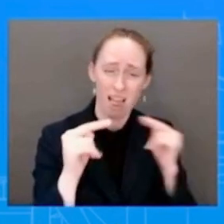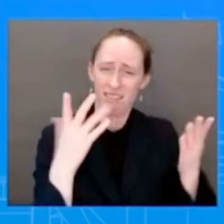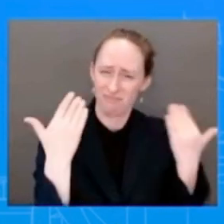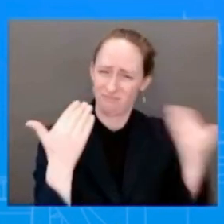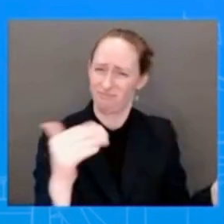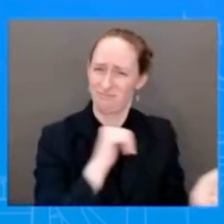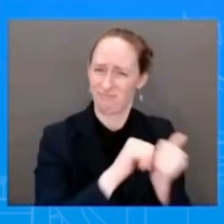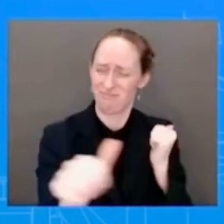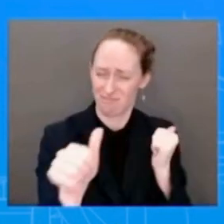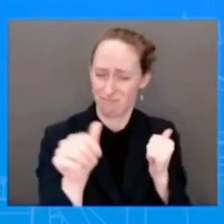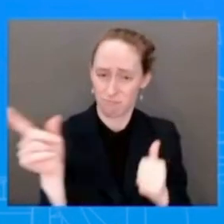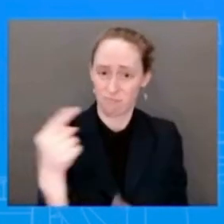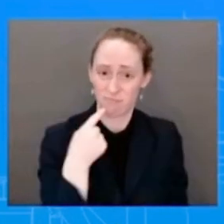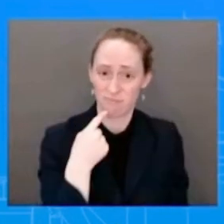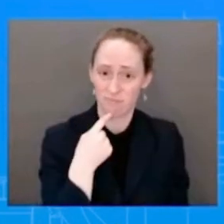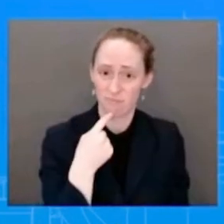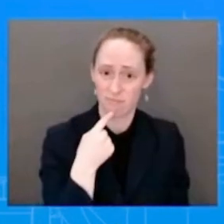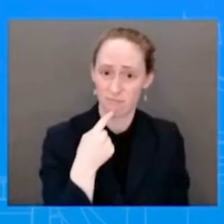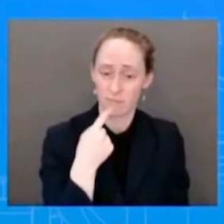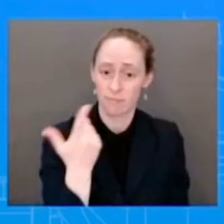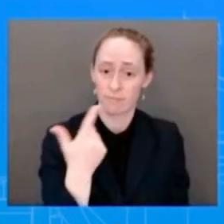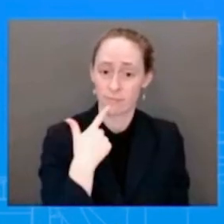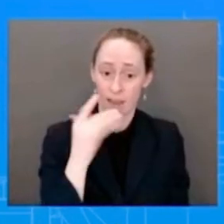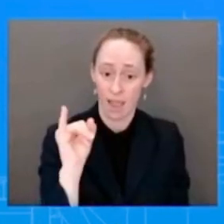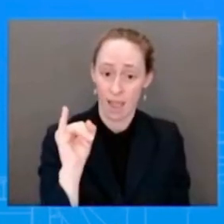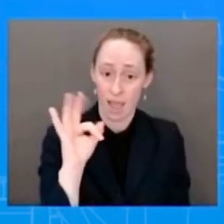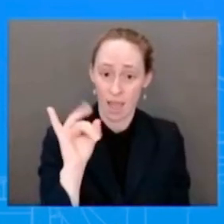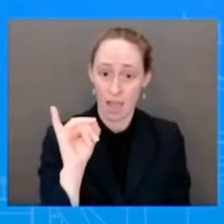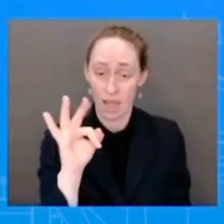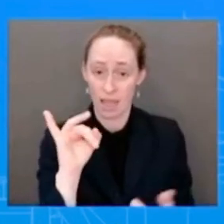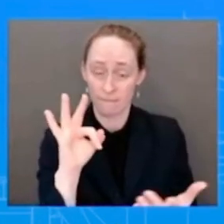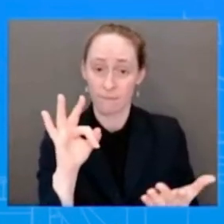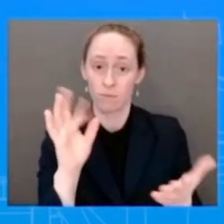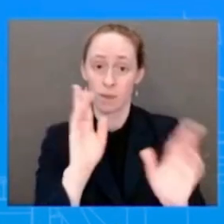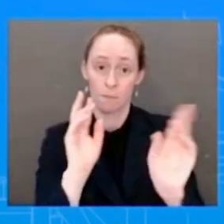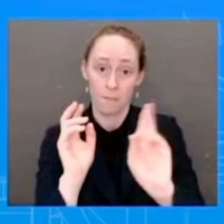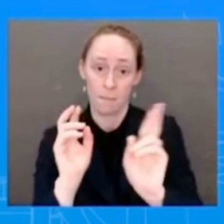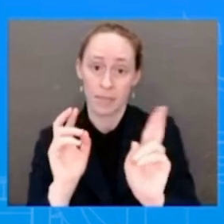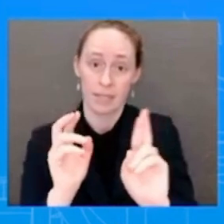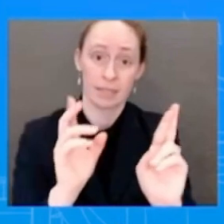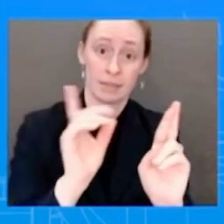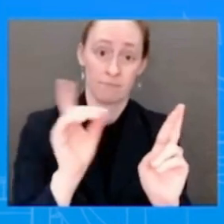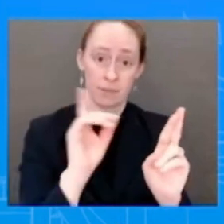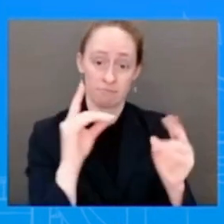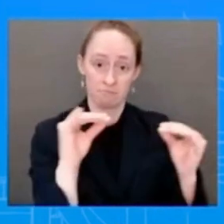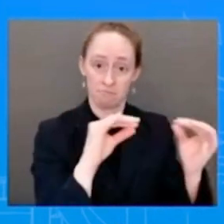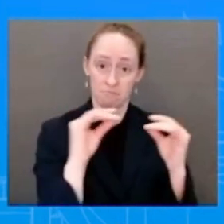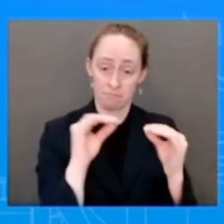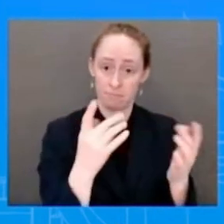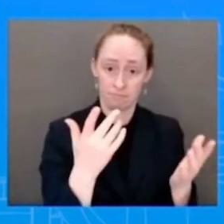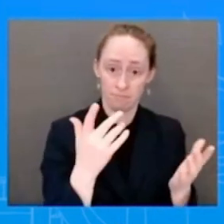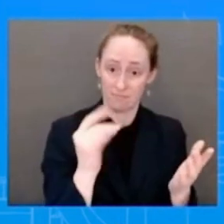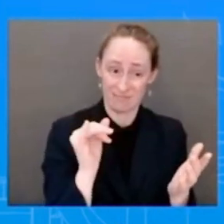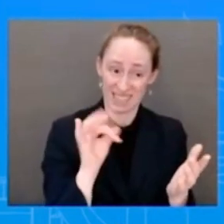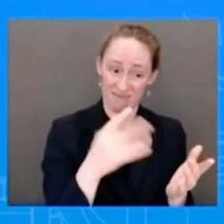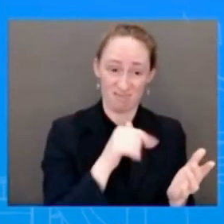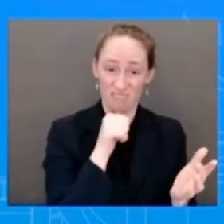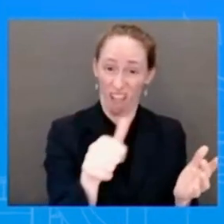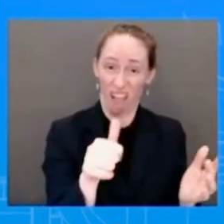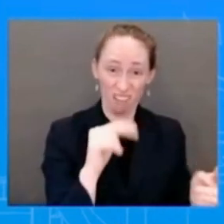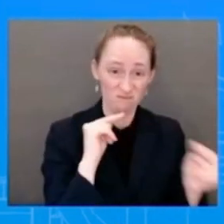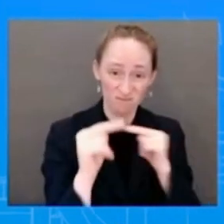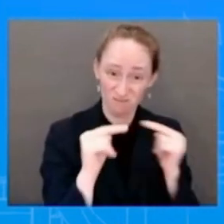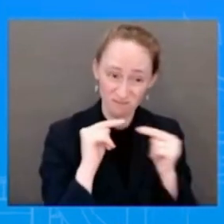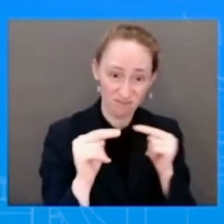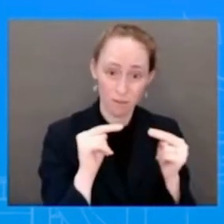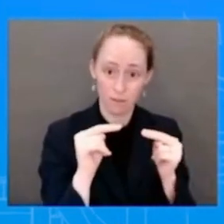fashion. So is it non-negotiable that it must be the Justice in Policing Act as it exists, or is the White House open to something that's different than that if it's done